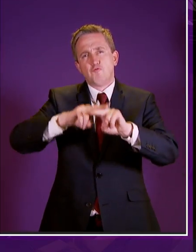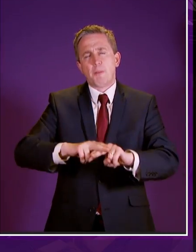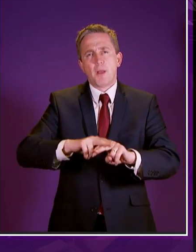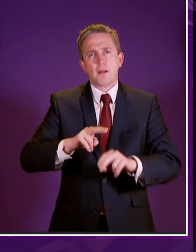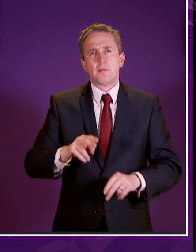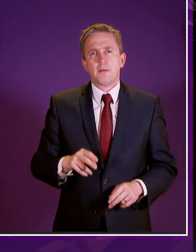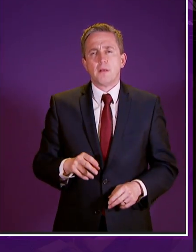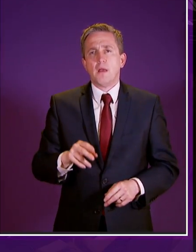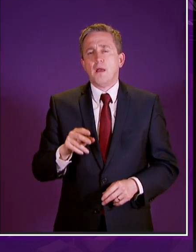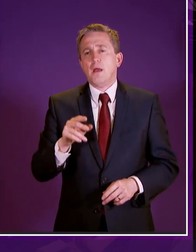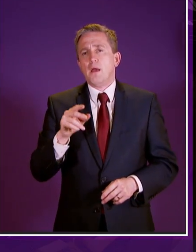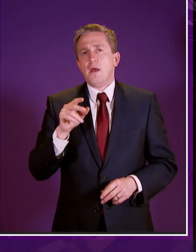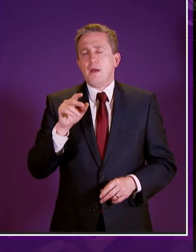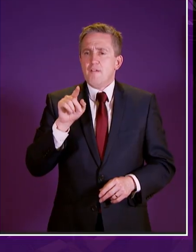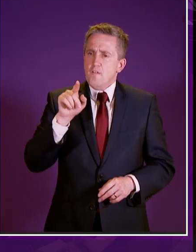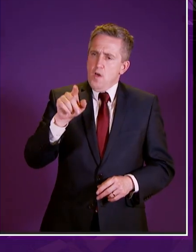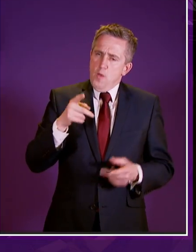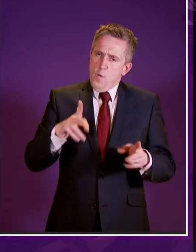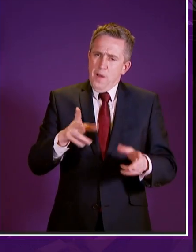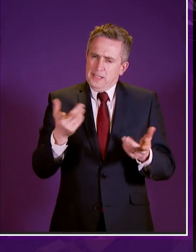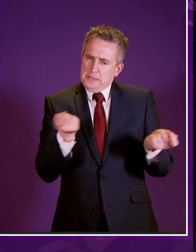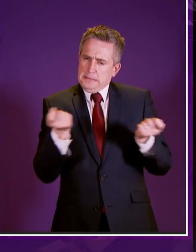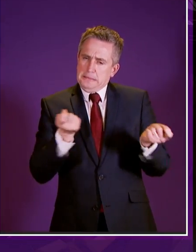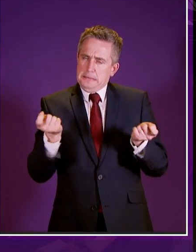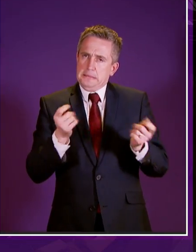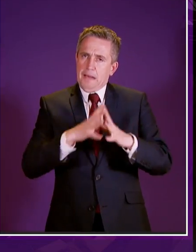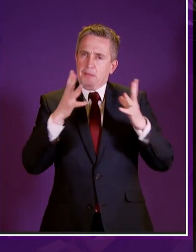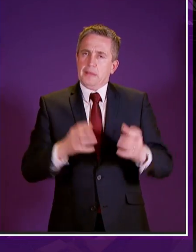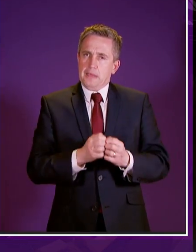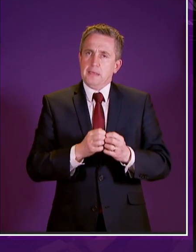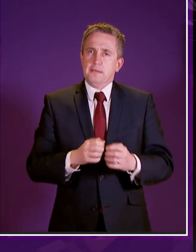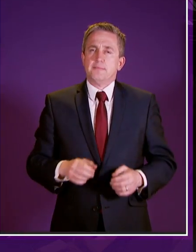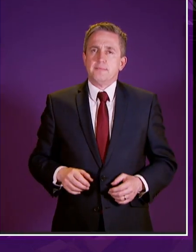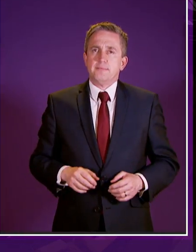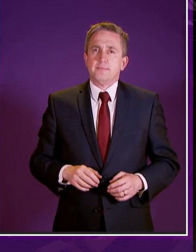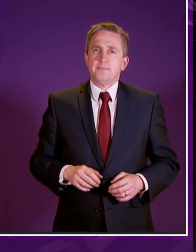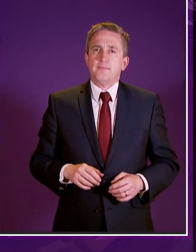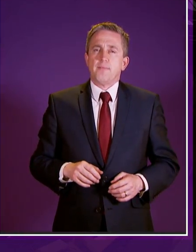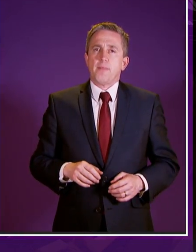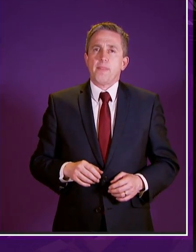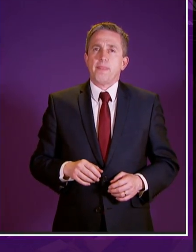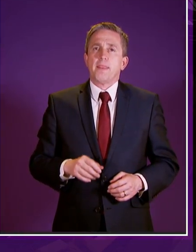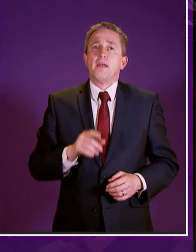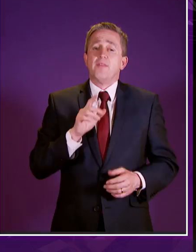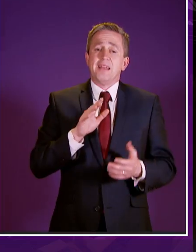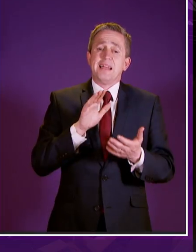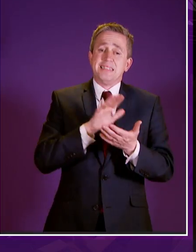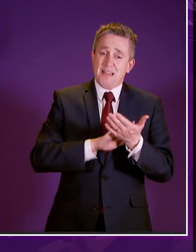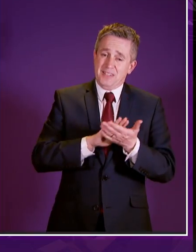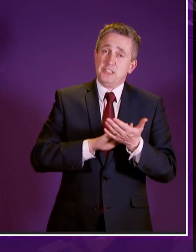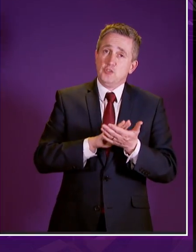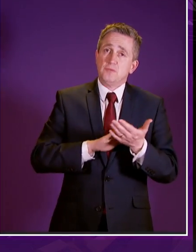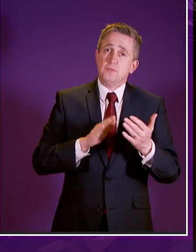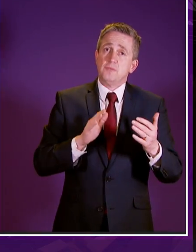in that and for the consensus that she fostered where i referenced in the debate the agreement reached around the definition of terminal